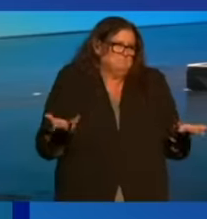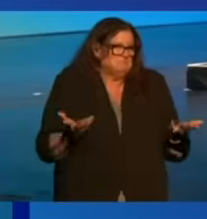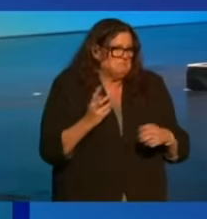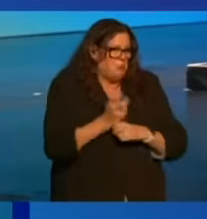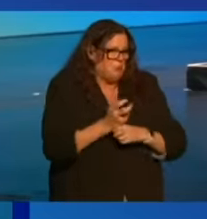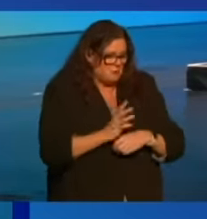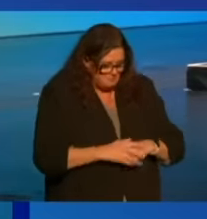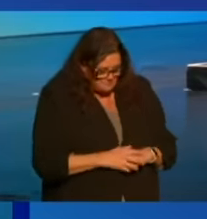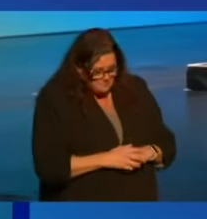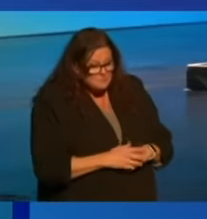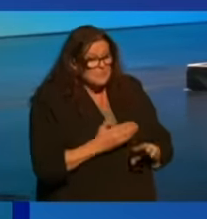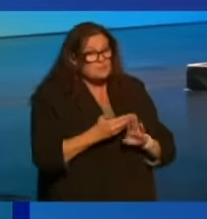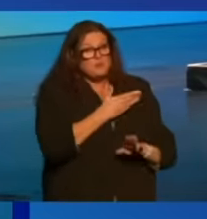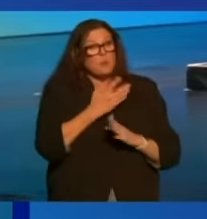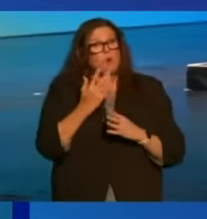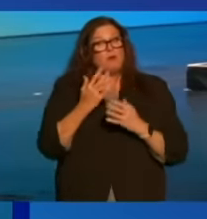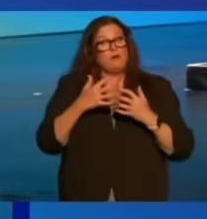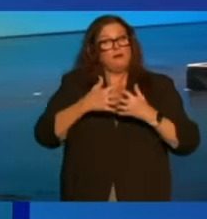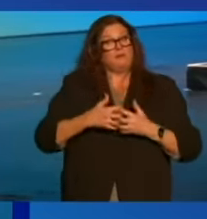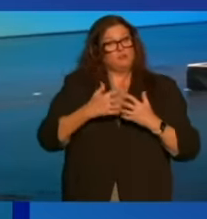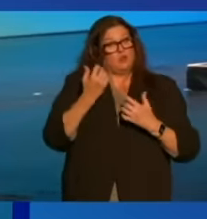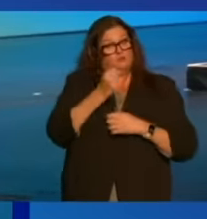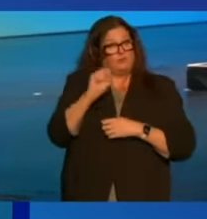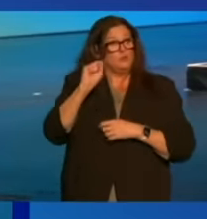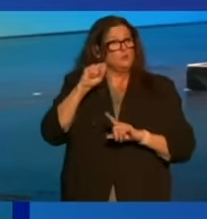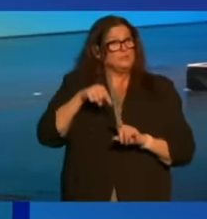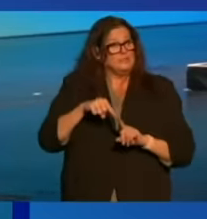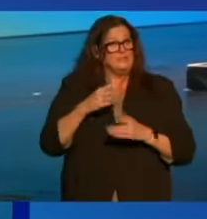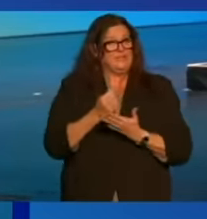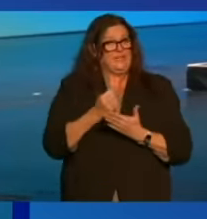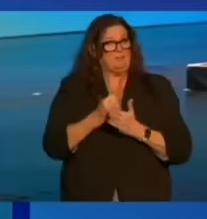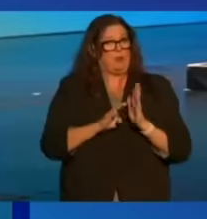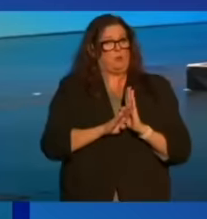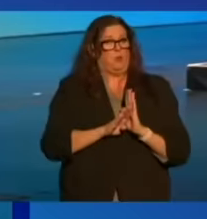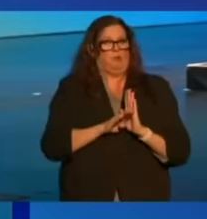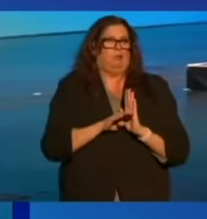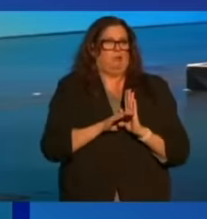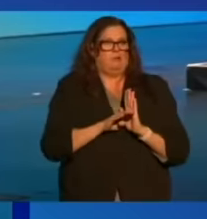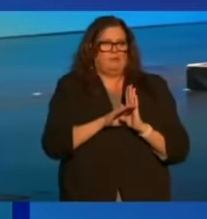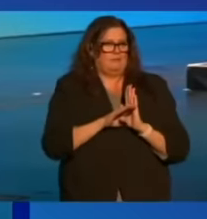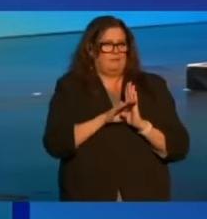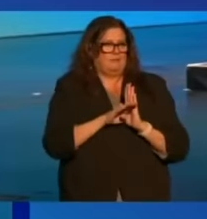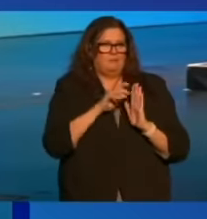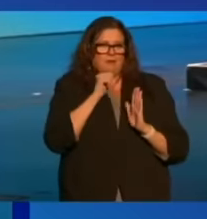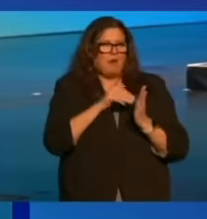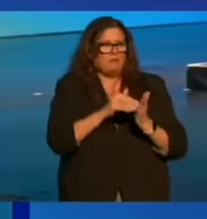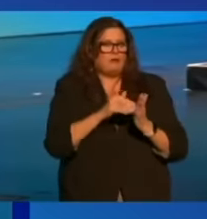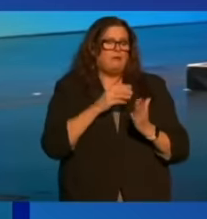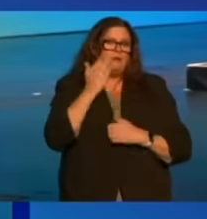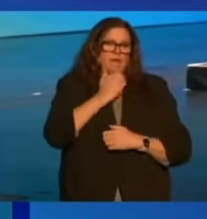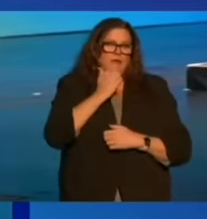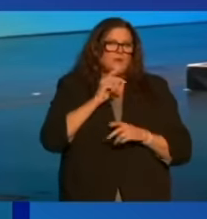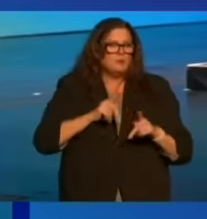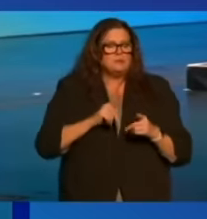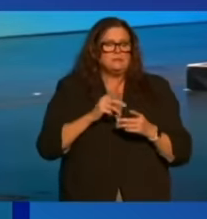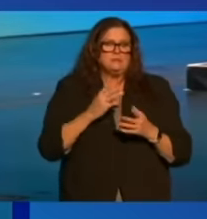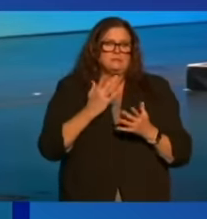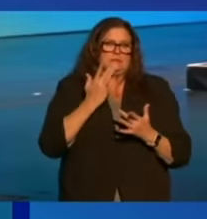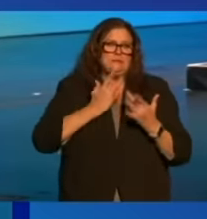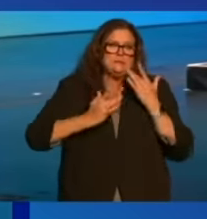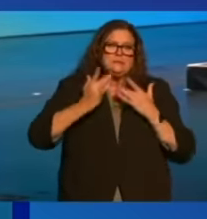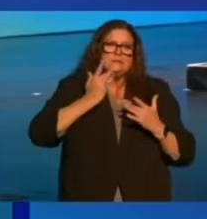Before the Industrial Revolution, economic growth barely budged, and the average person struggled to scrounge up